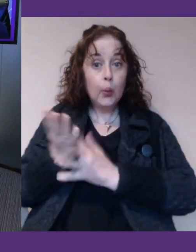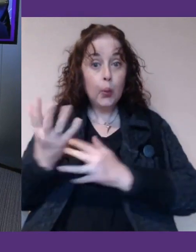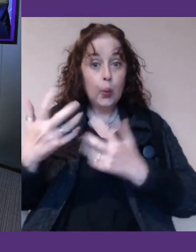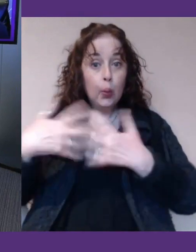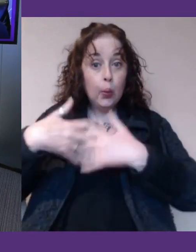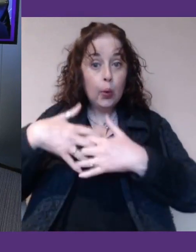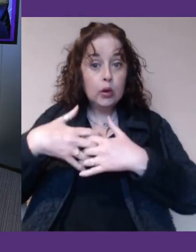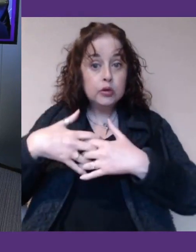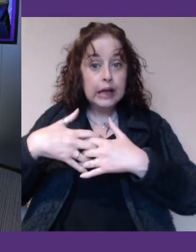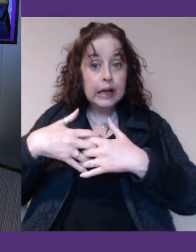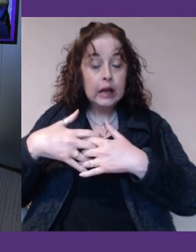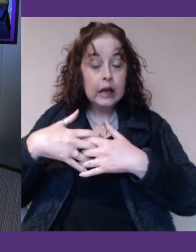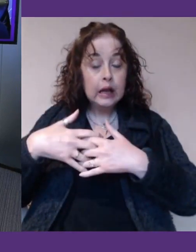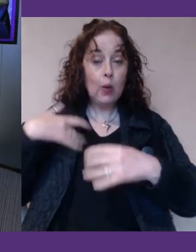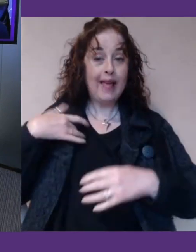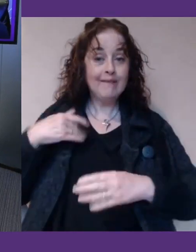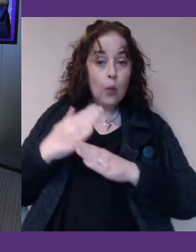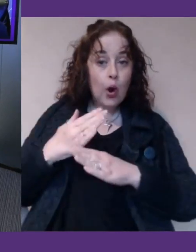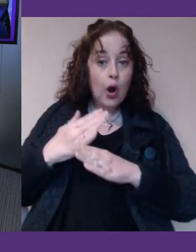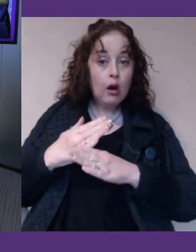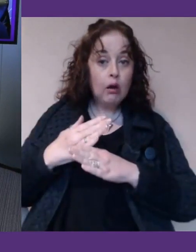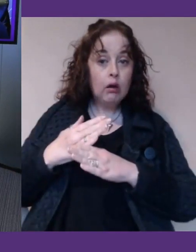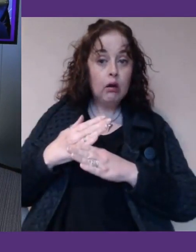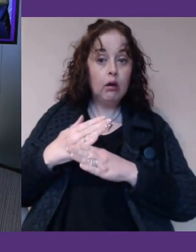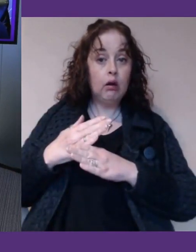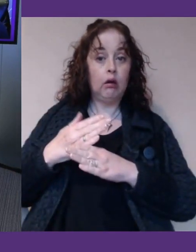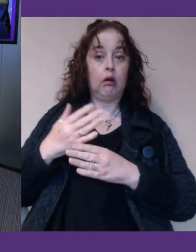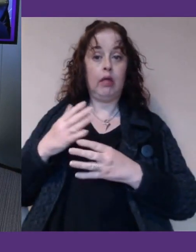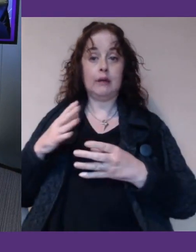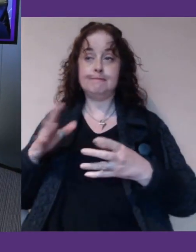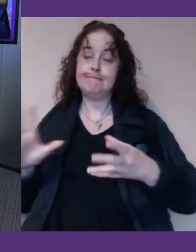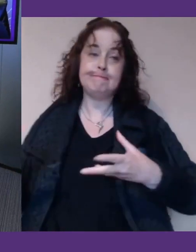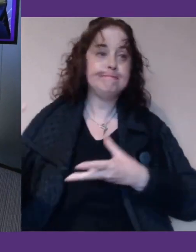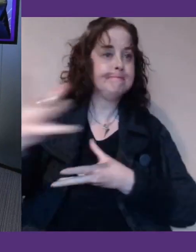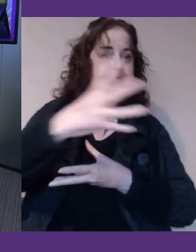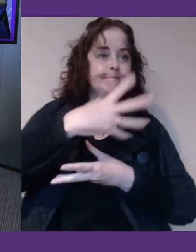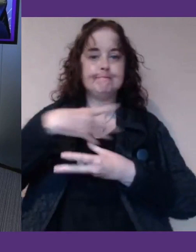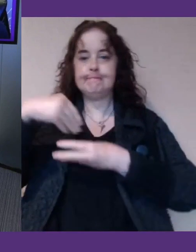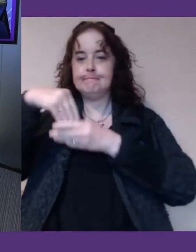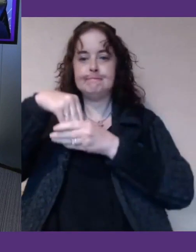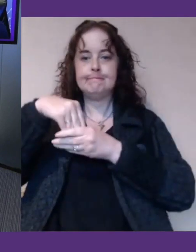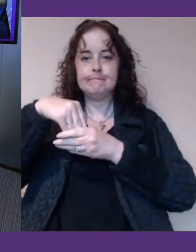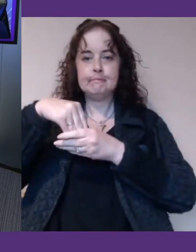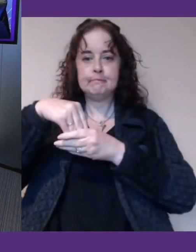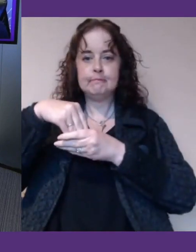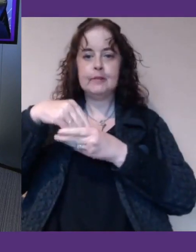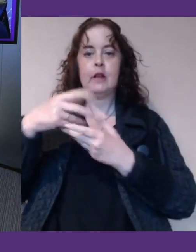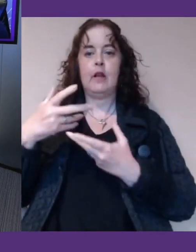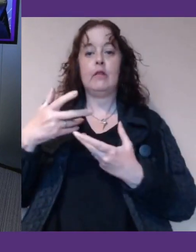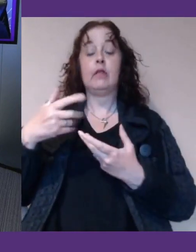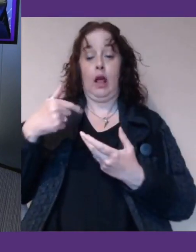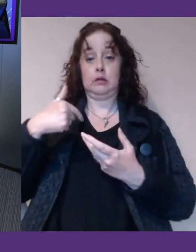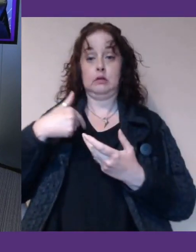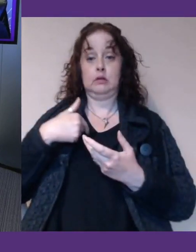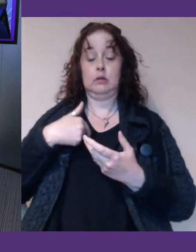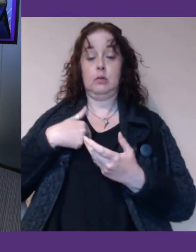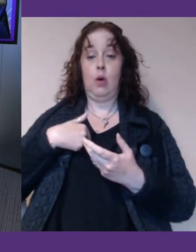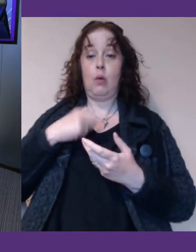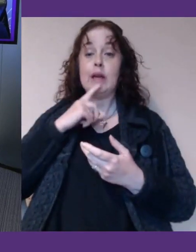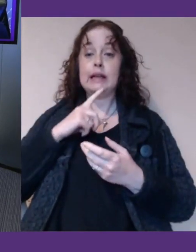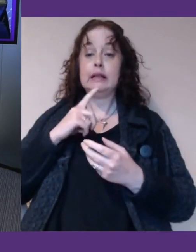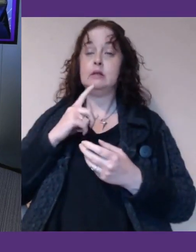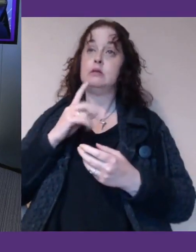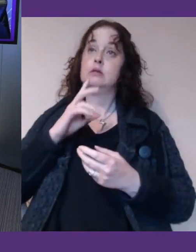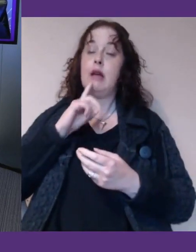work, then that brings in everything. And I think that's an approach that we take is a kind of no